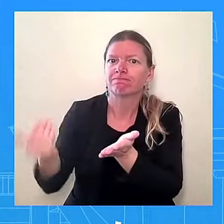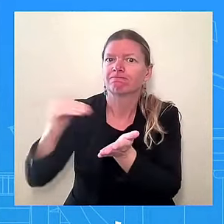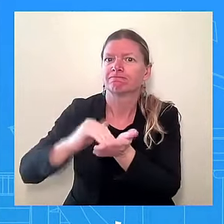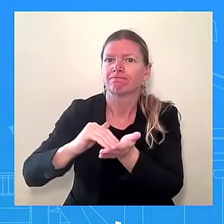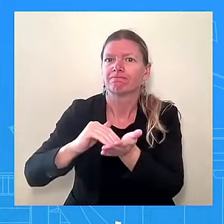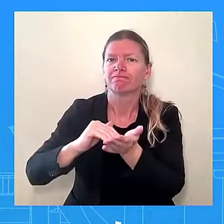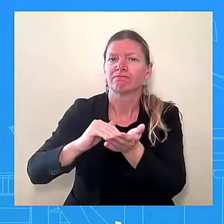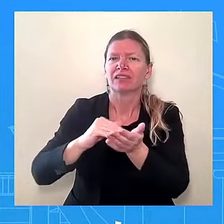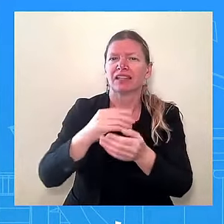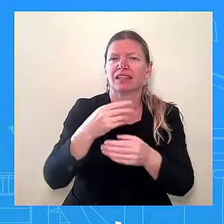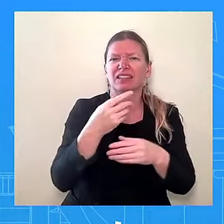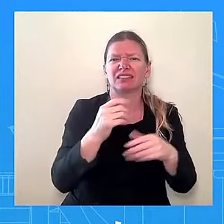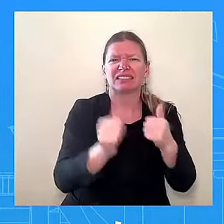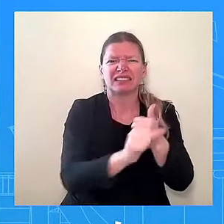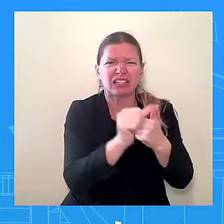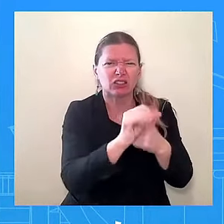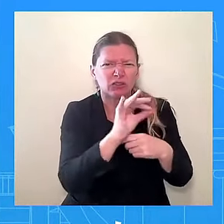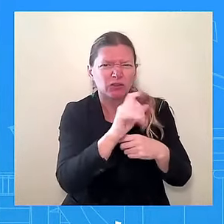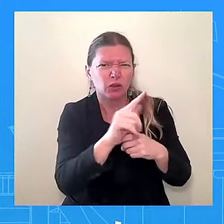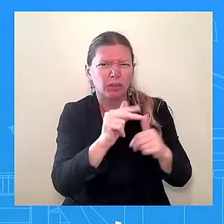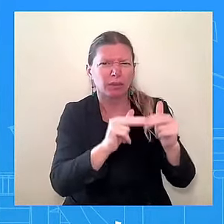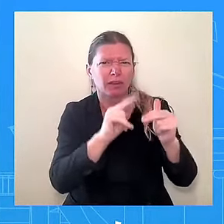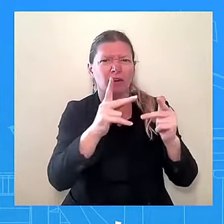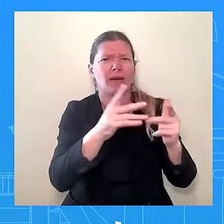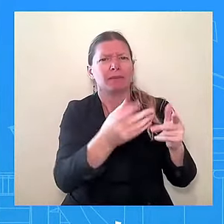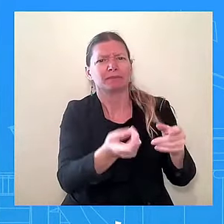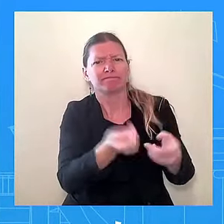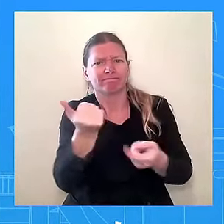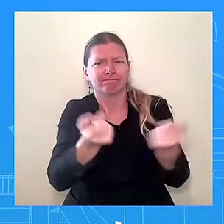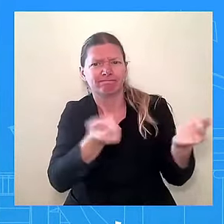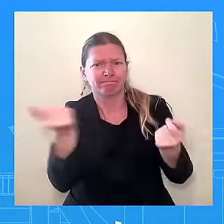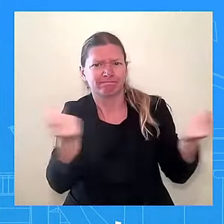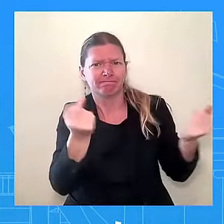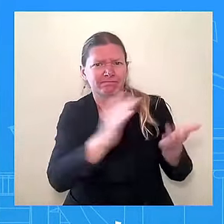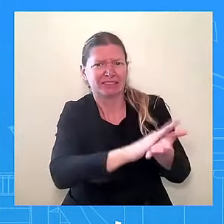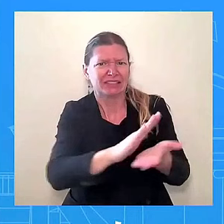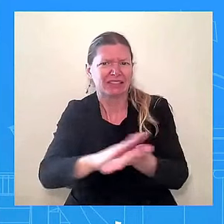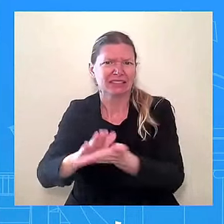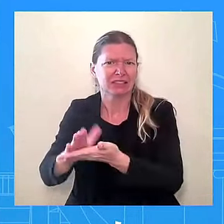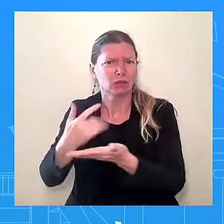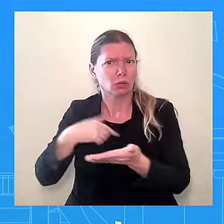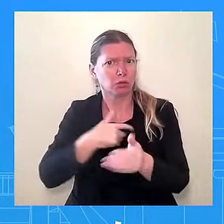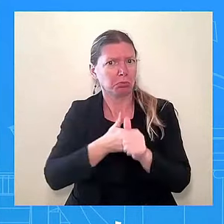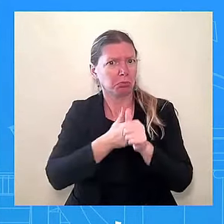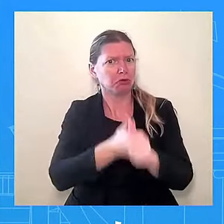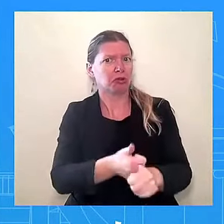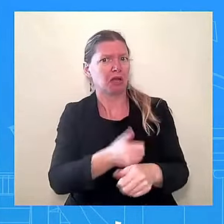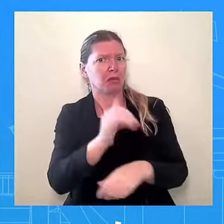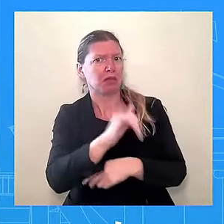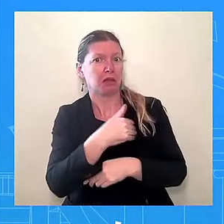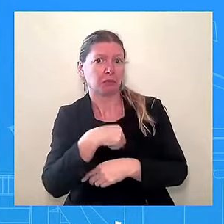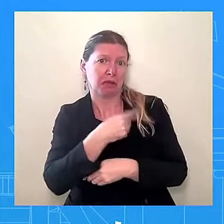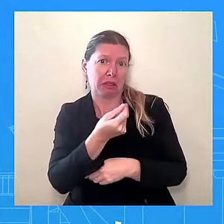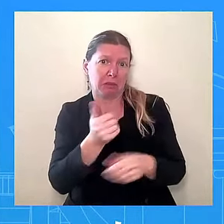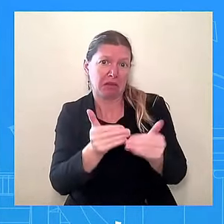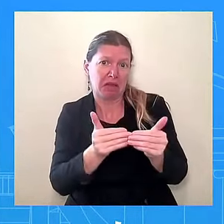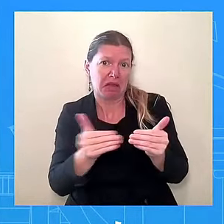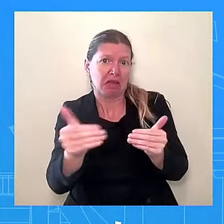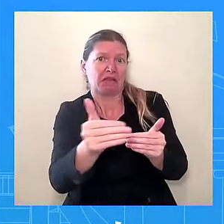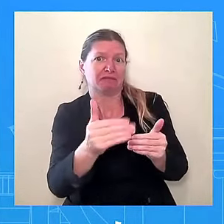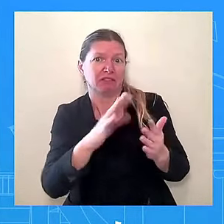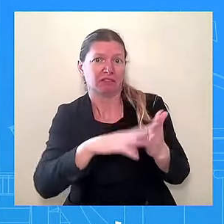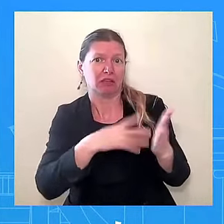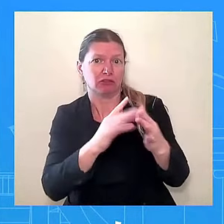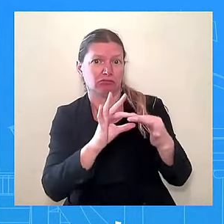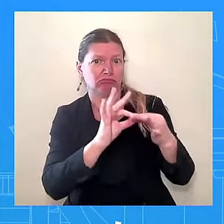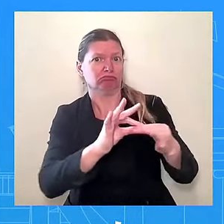obligations under the Inflation Reduction Act. So I'm confident that we'll meet the goals that were set by Congress, probably exceed them, and